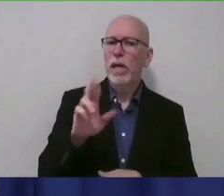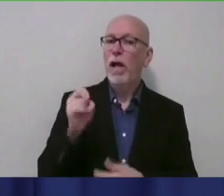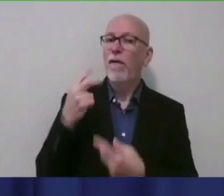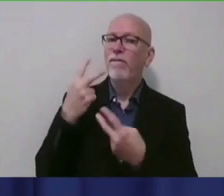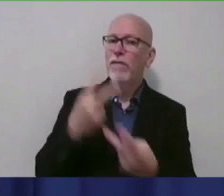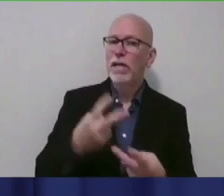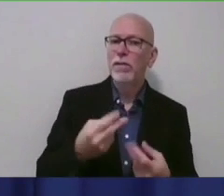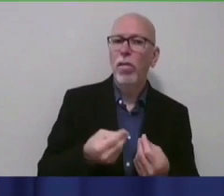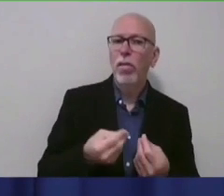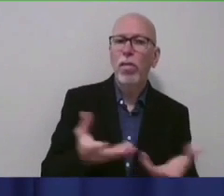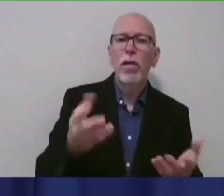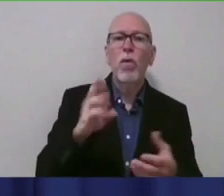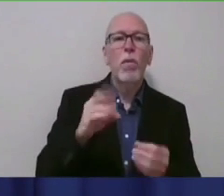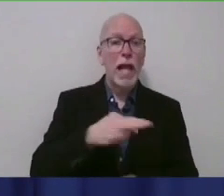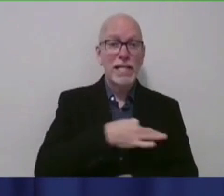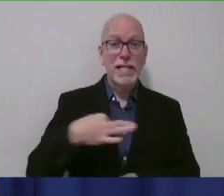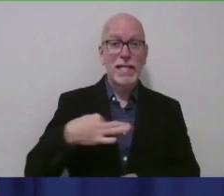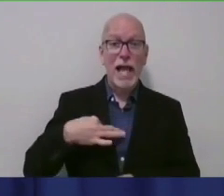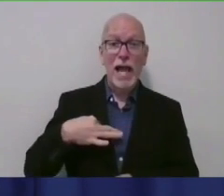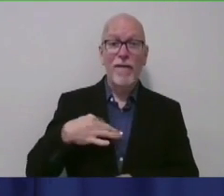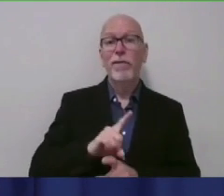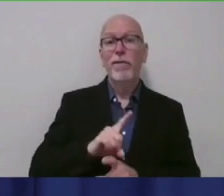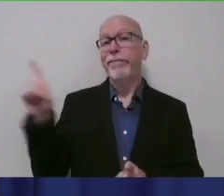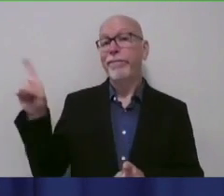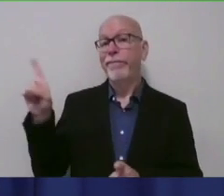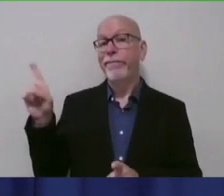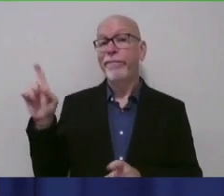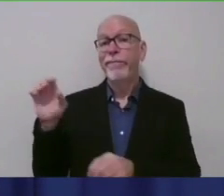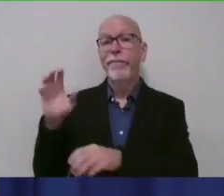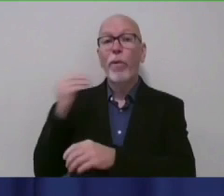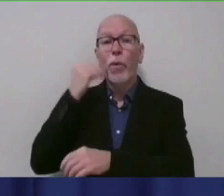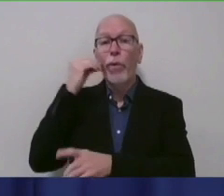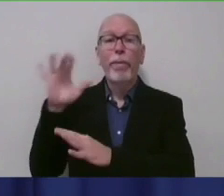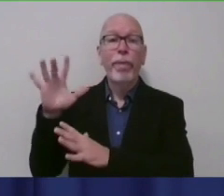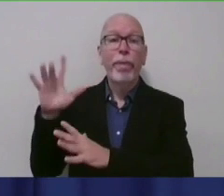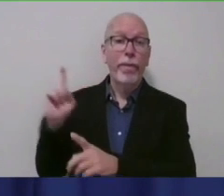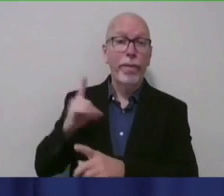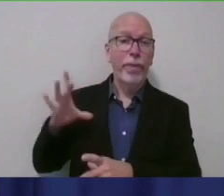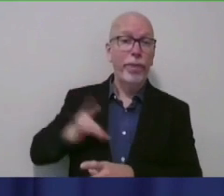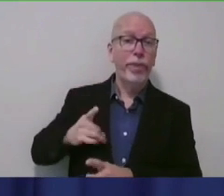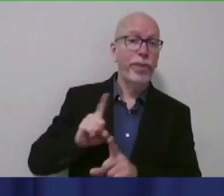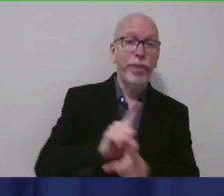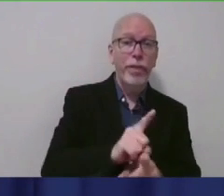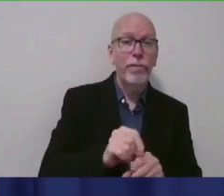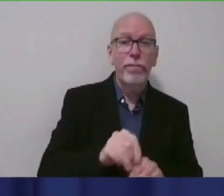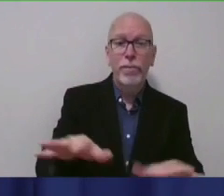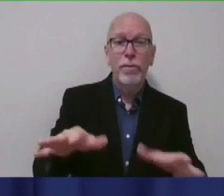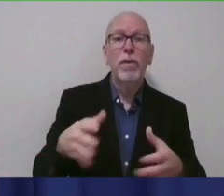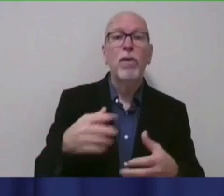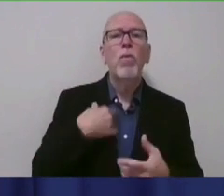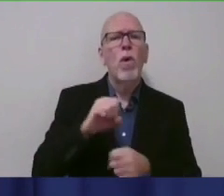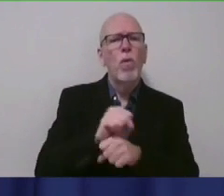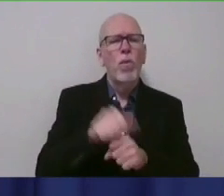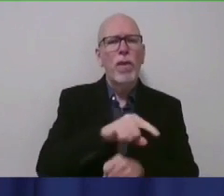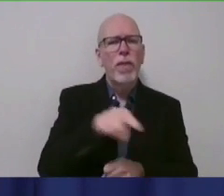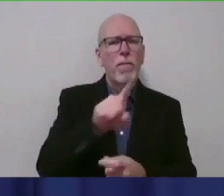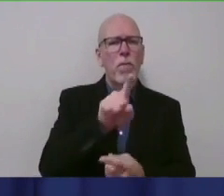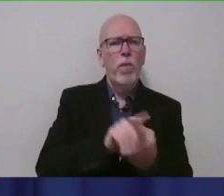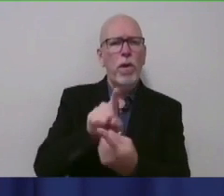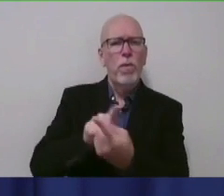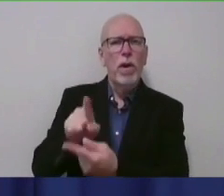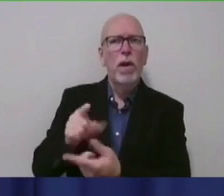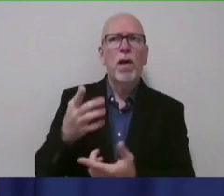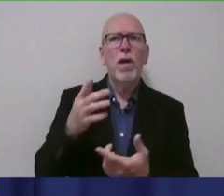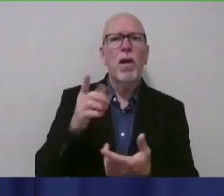more likely a staff person that brings it in. So we would just want to work with them one-on-one to talk about what are their